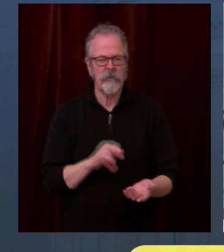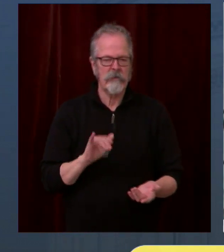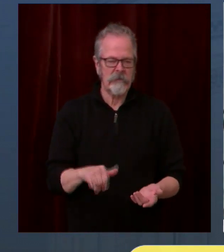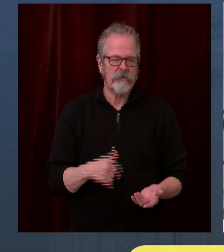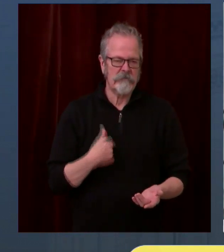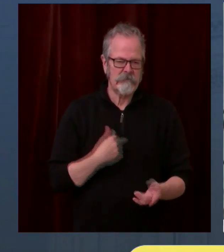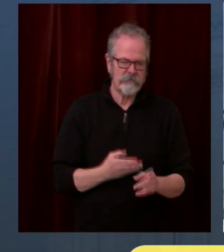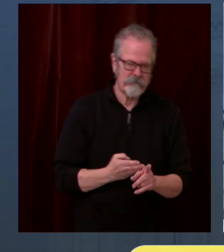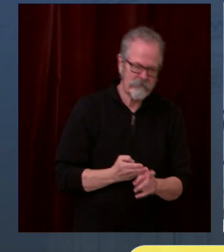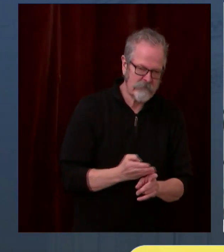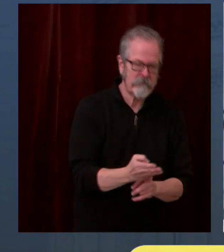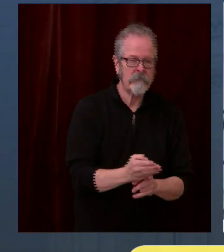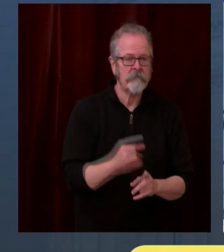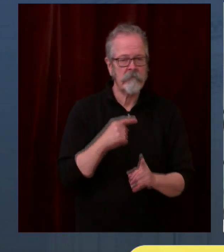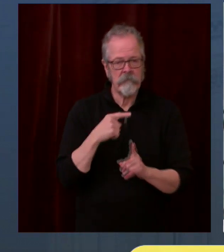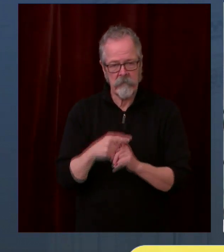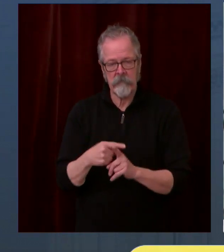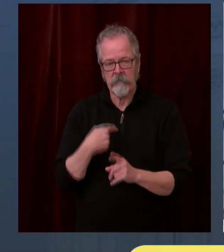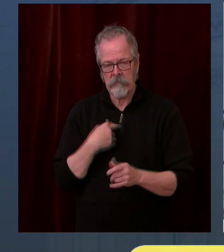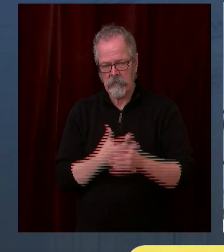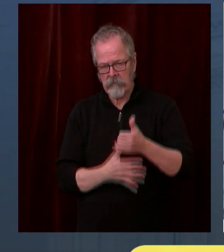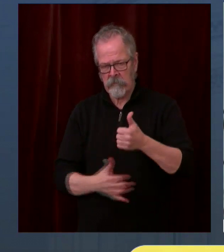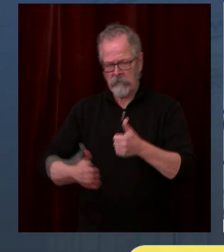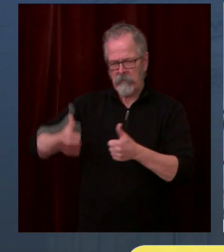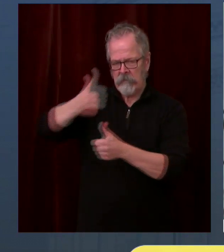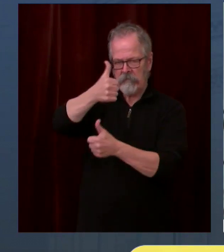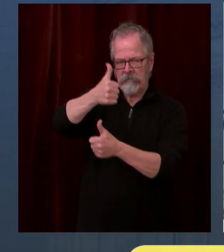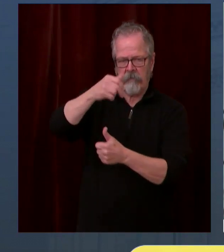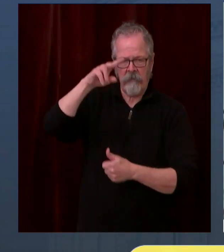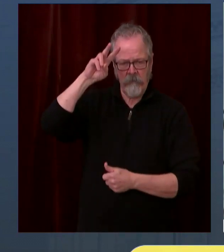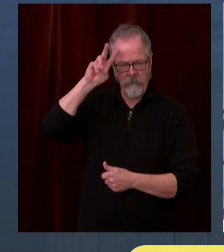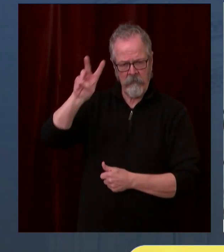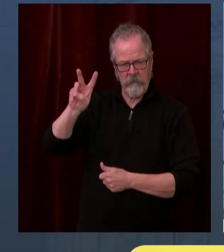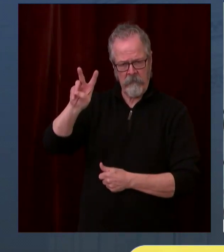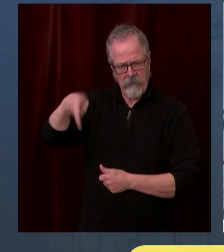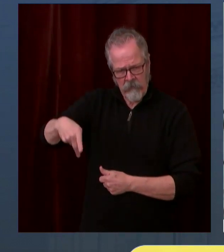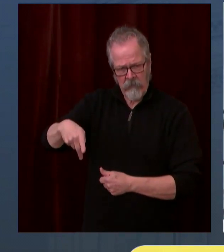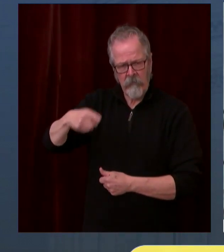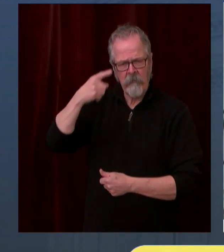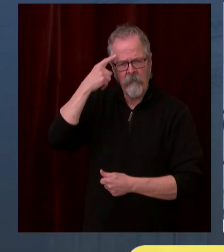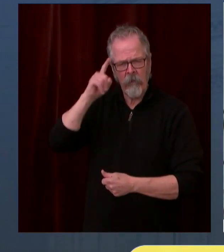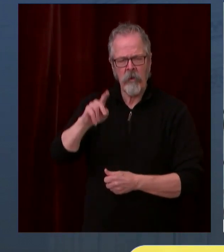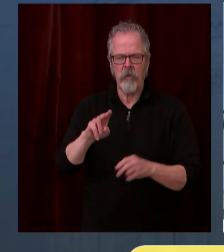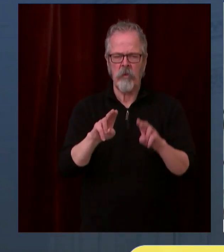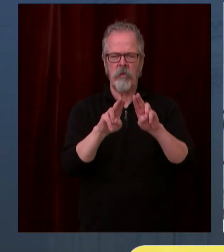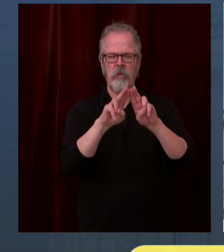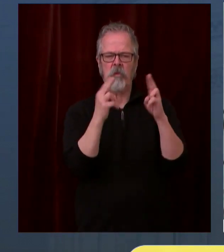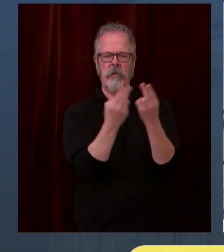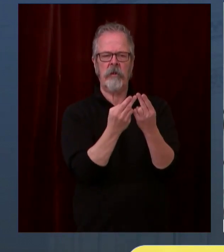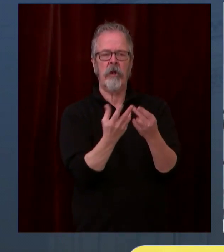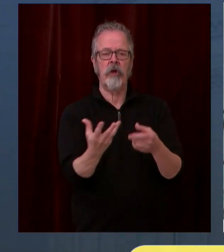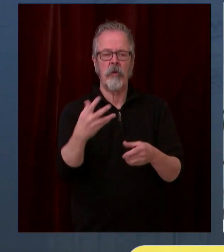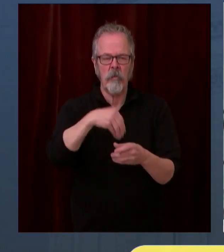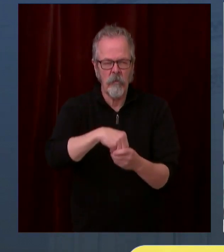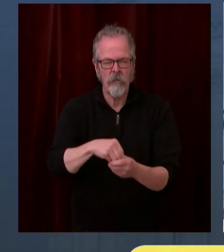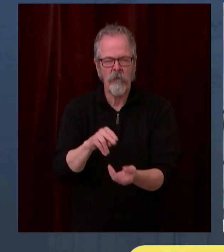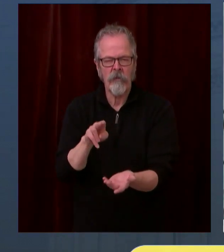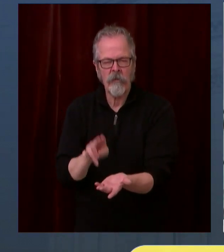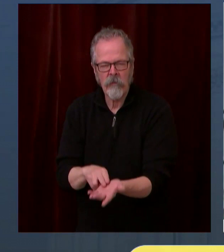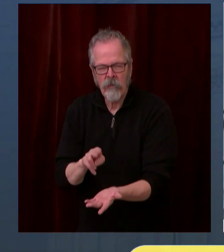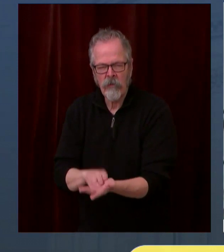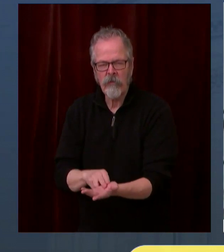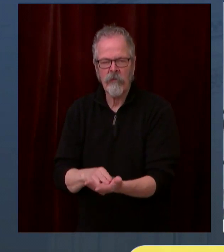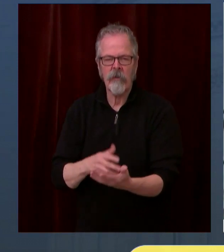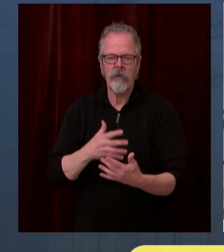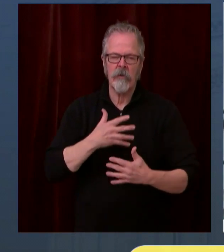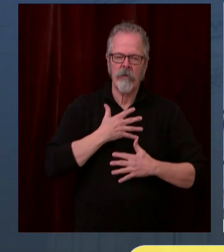including nurses, respiratory therapists, environmental workers that work on the front line